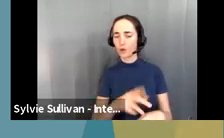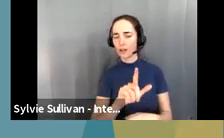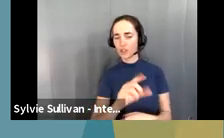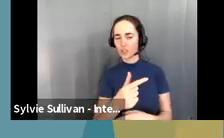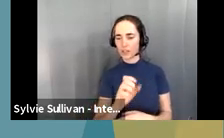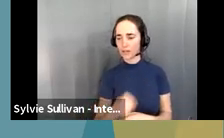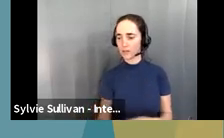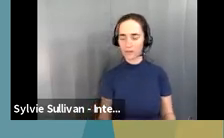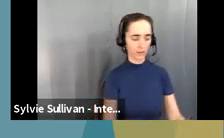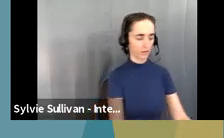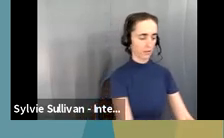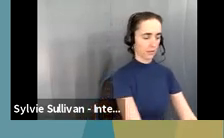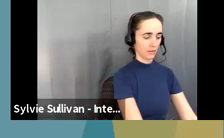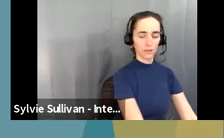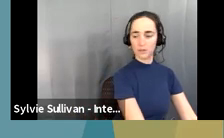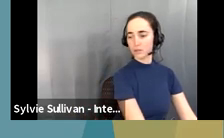please.